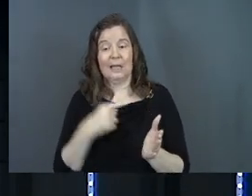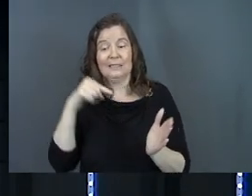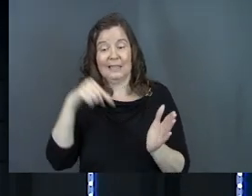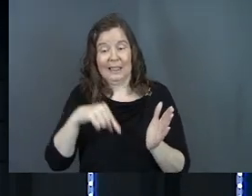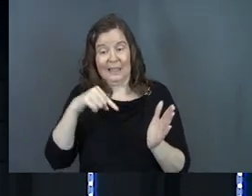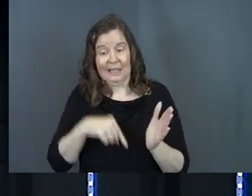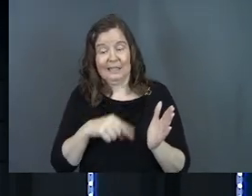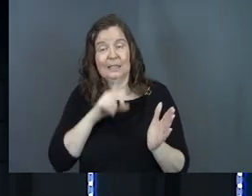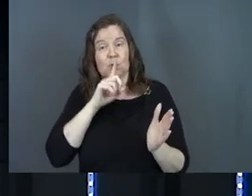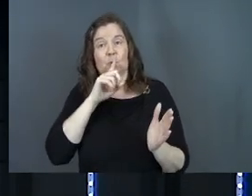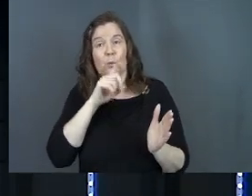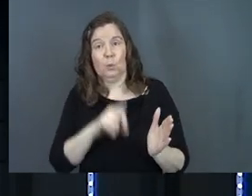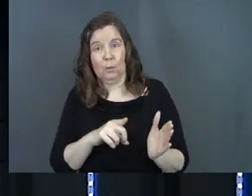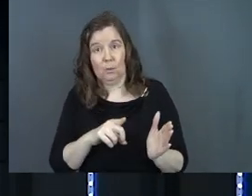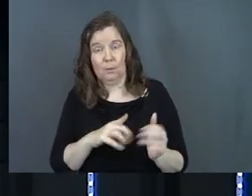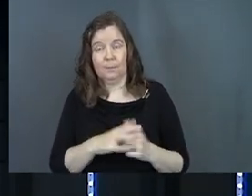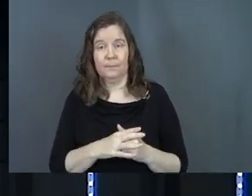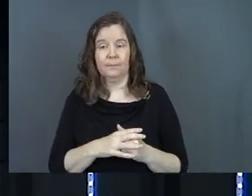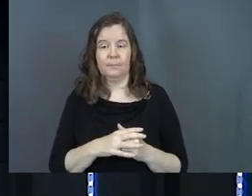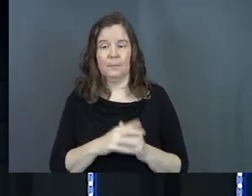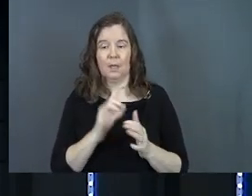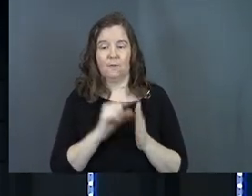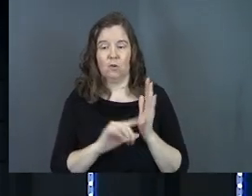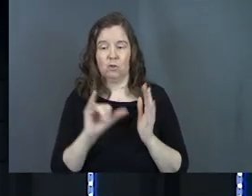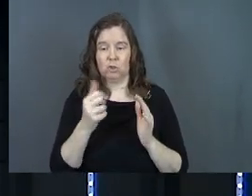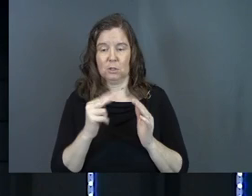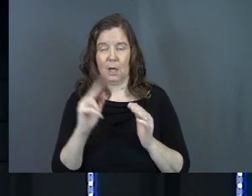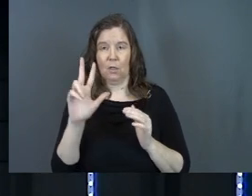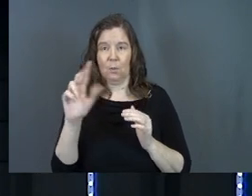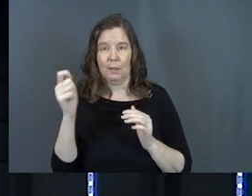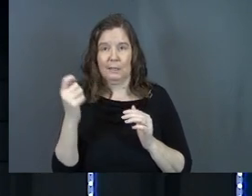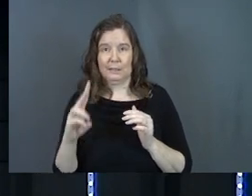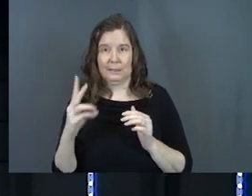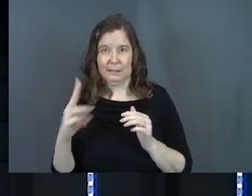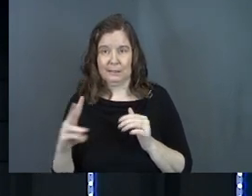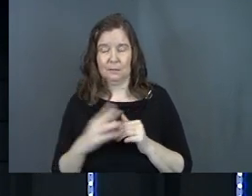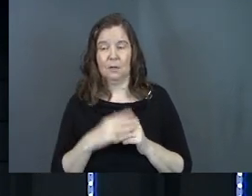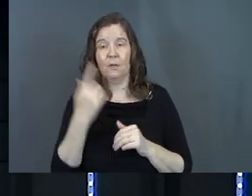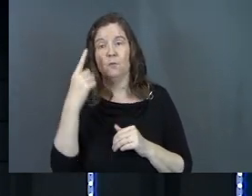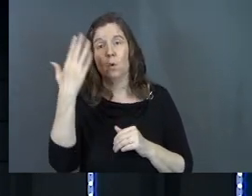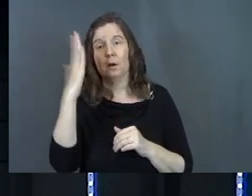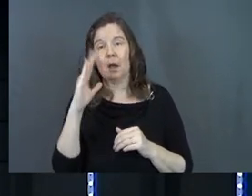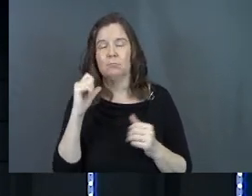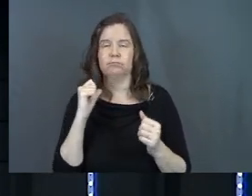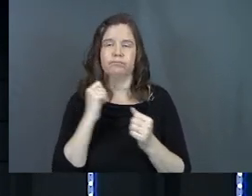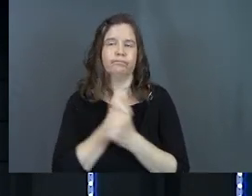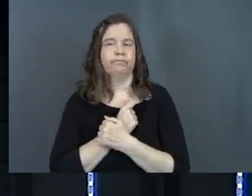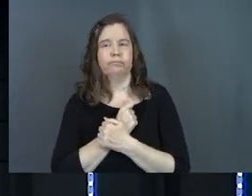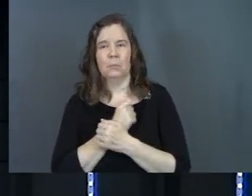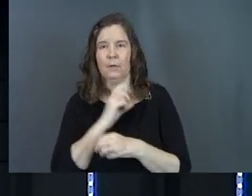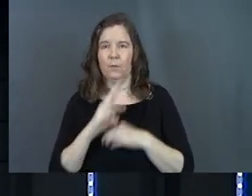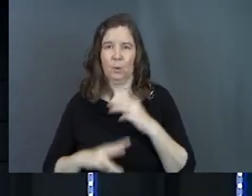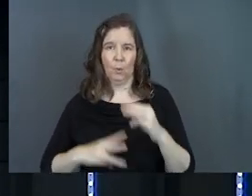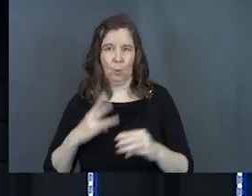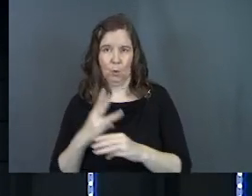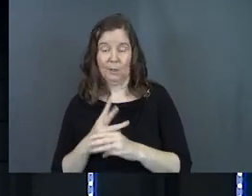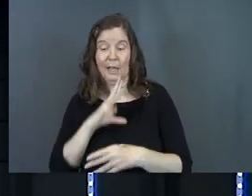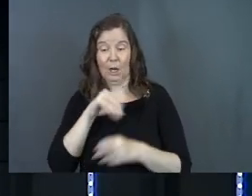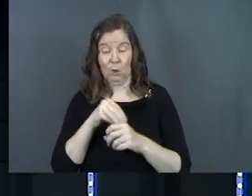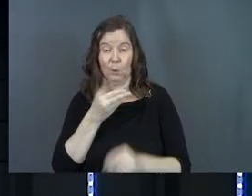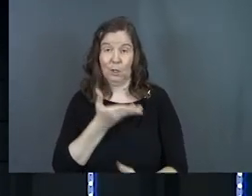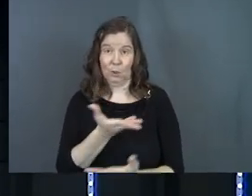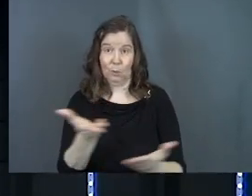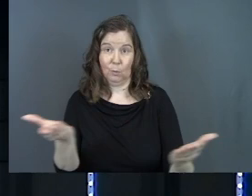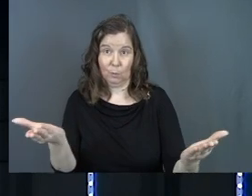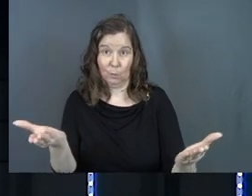this is the truth. Take a verse like John 3, 16. For God so loved the world, including